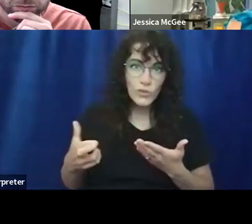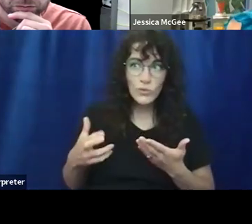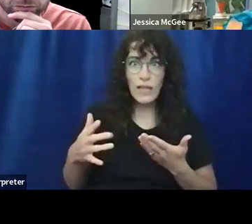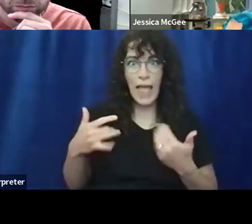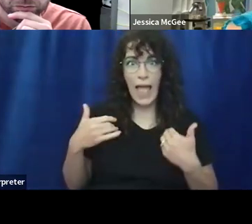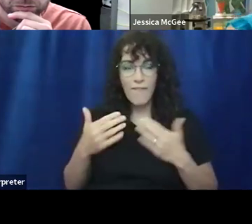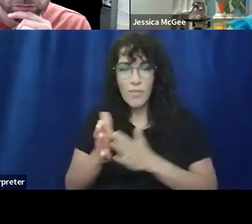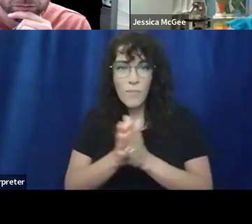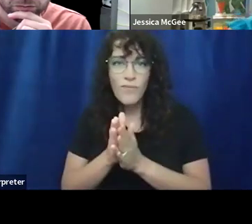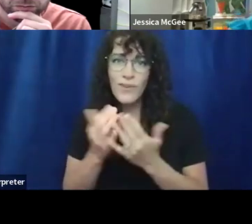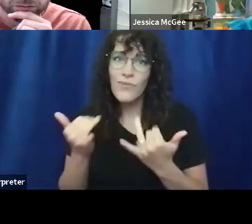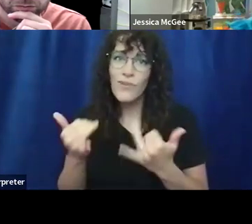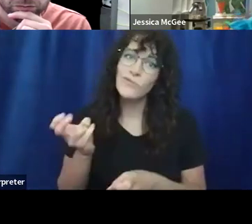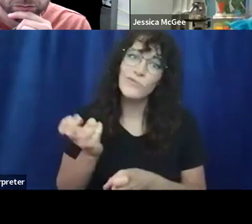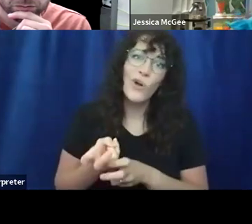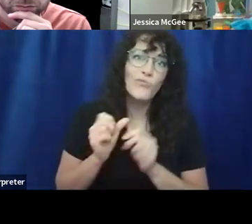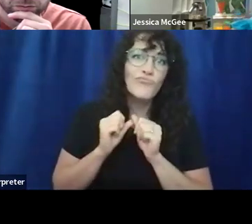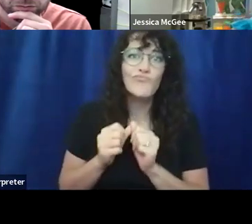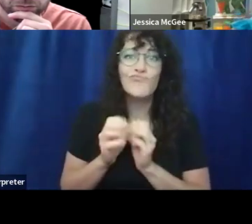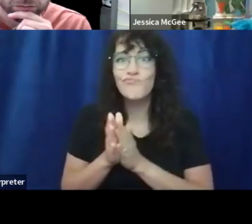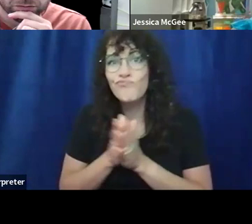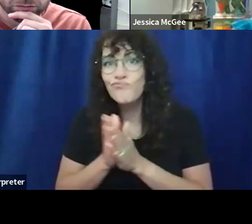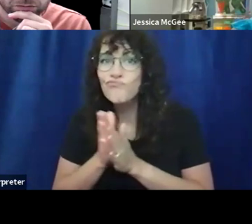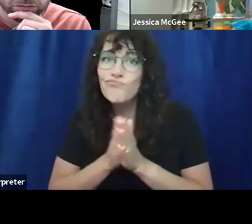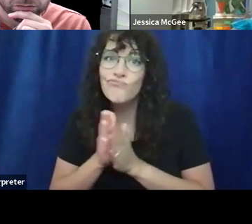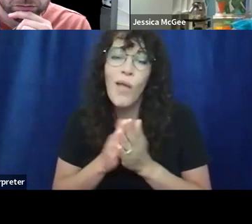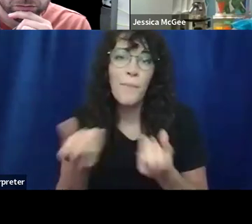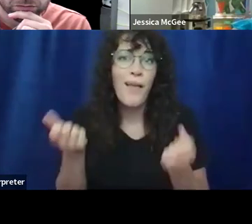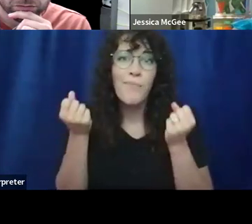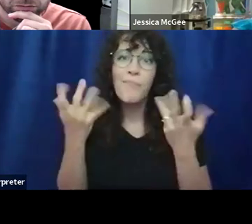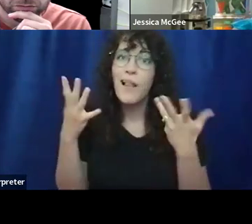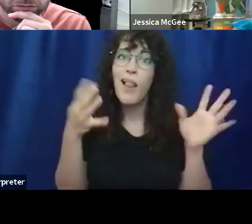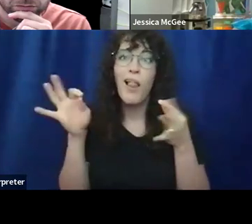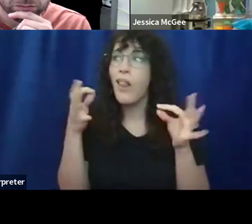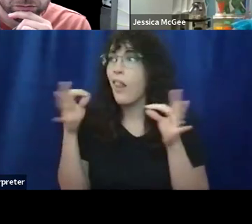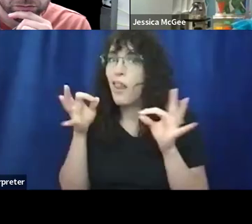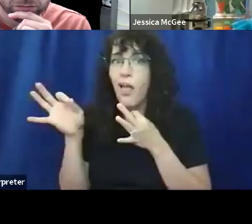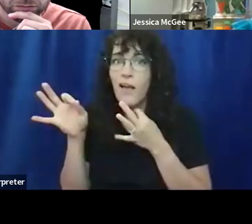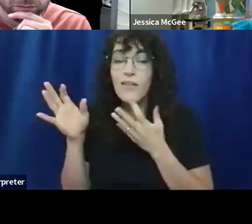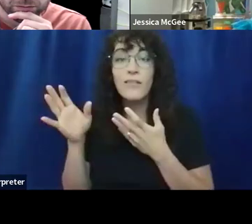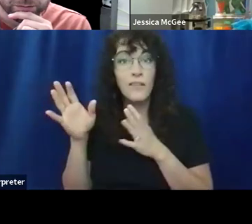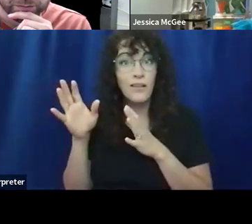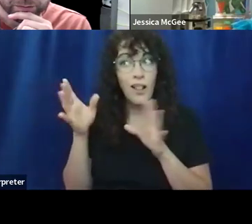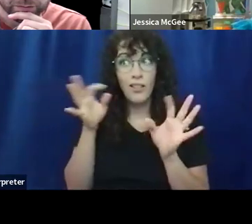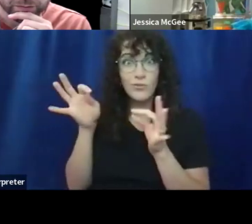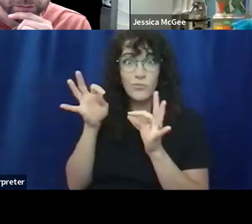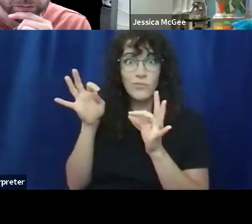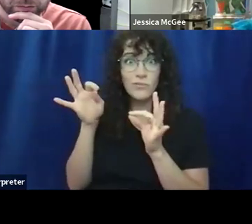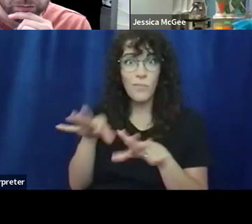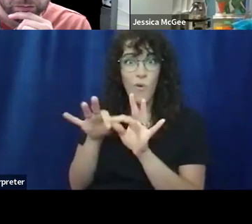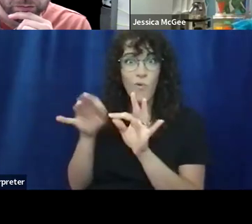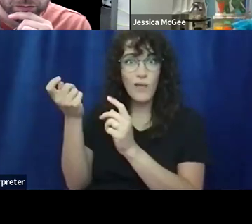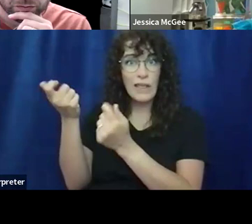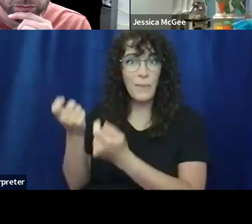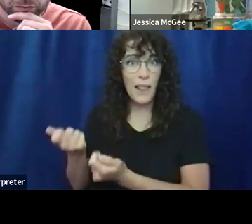nowadays to stay motivated. Um, there's a lot of distractions and knowing when to kind of eliminate those distractions, whether it's